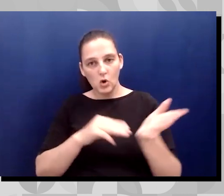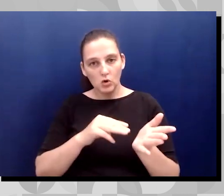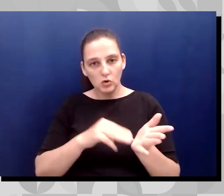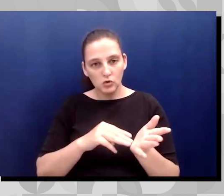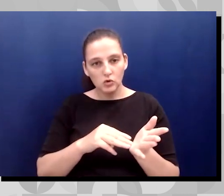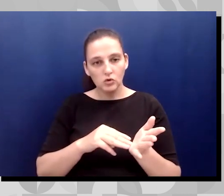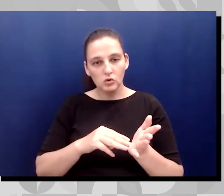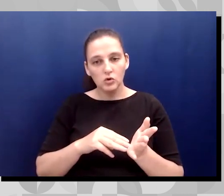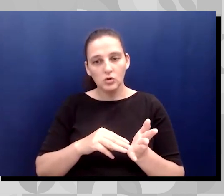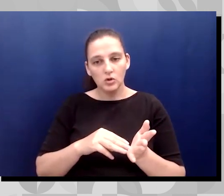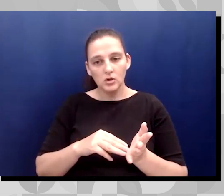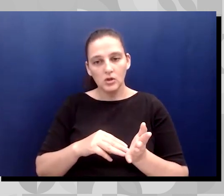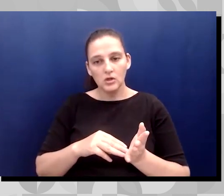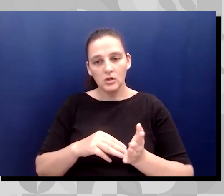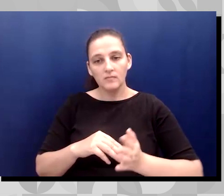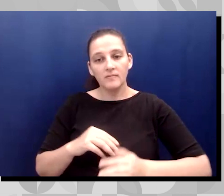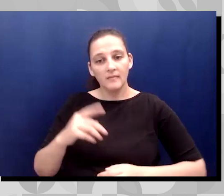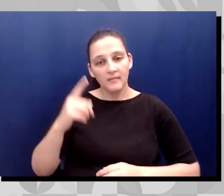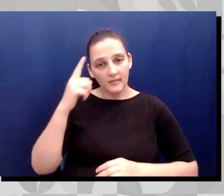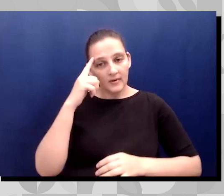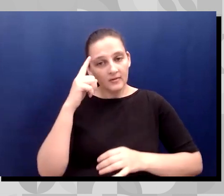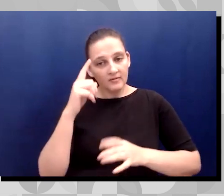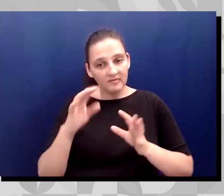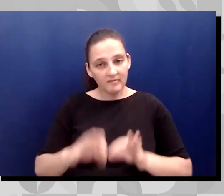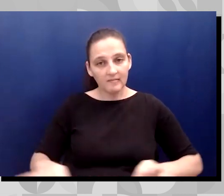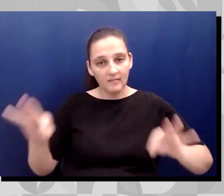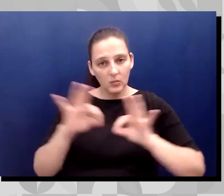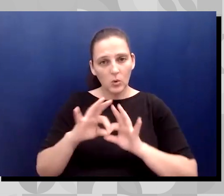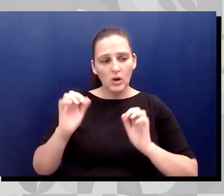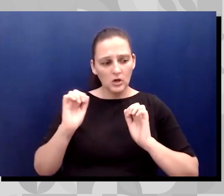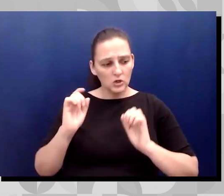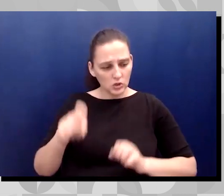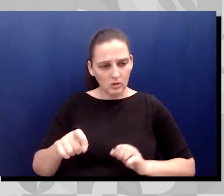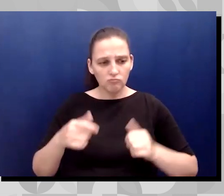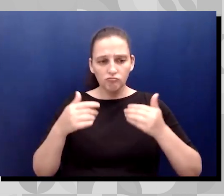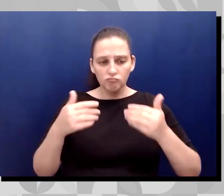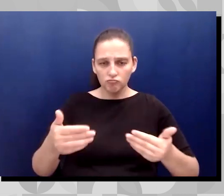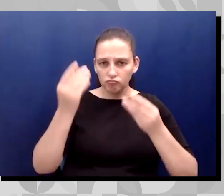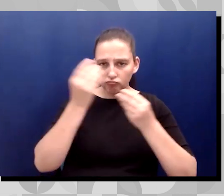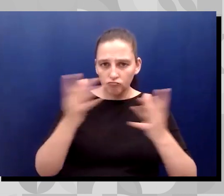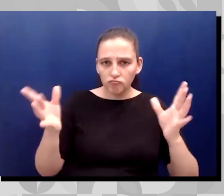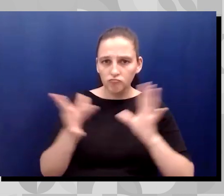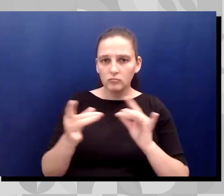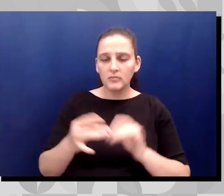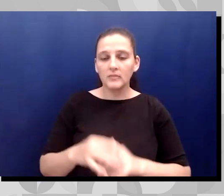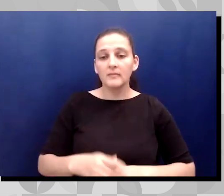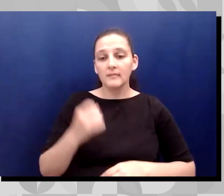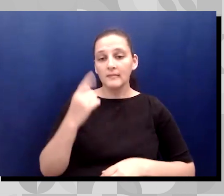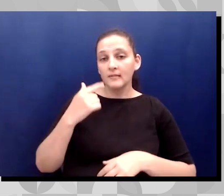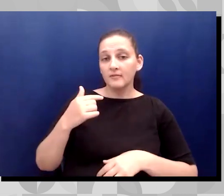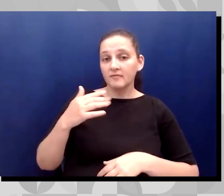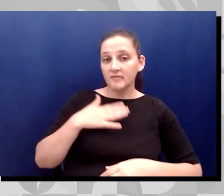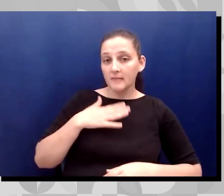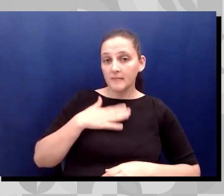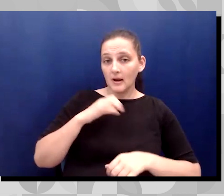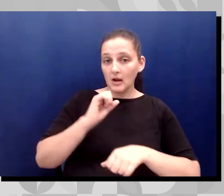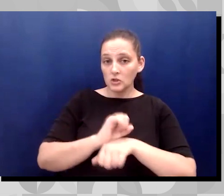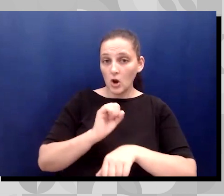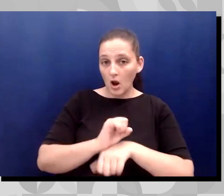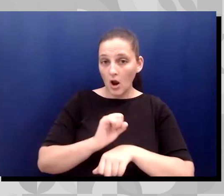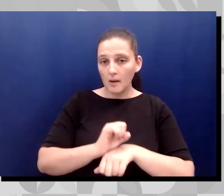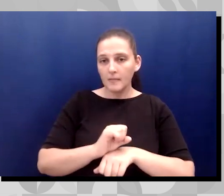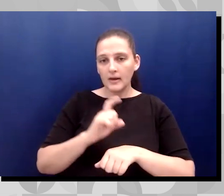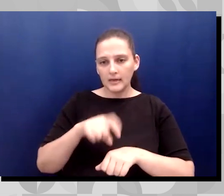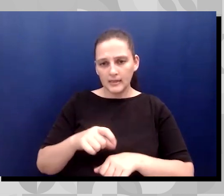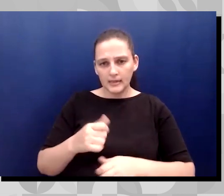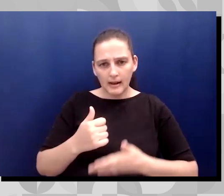and to have the courage to speak out about, um, part of my work is to strengthen the voices of people